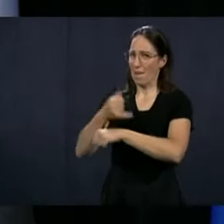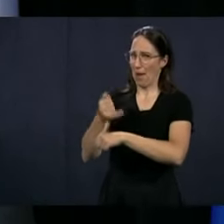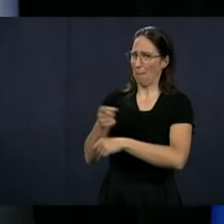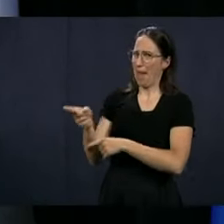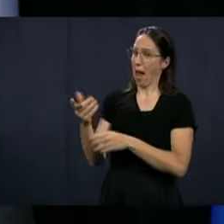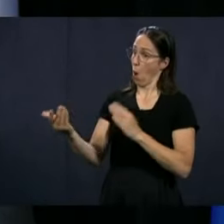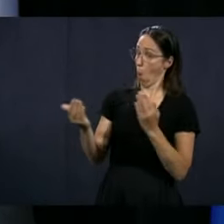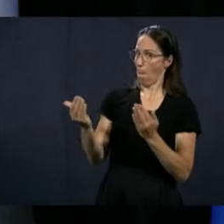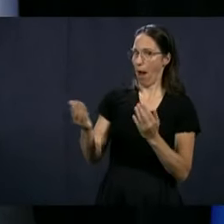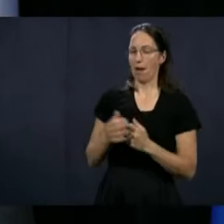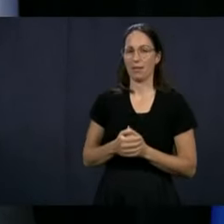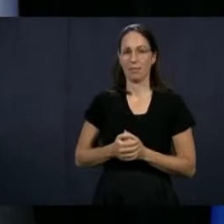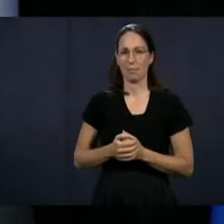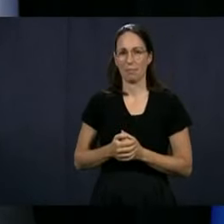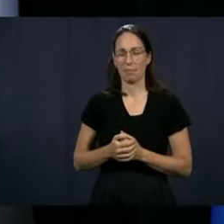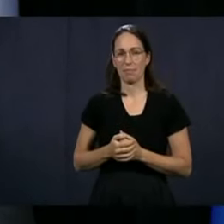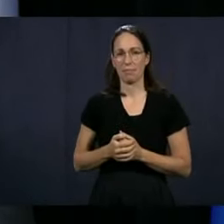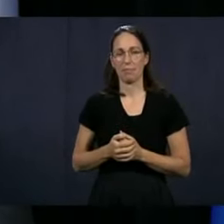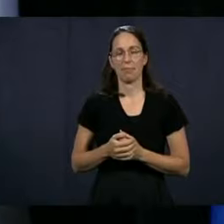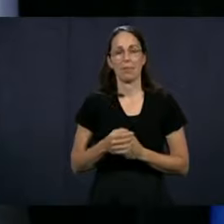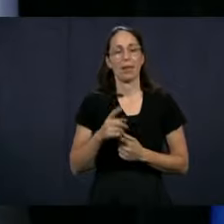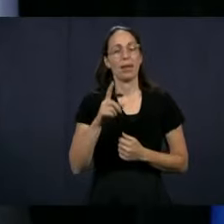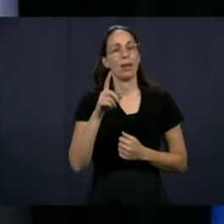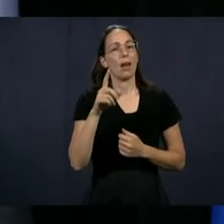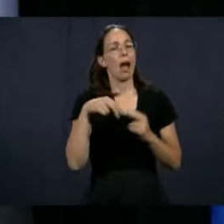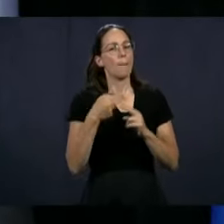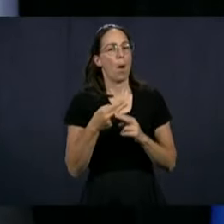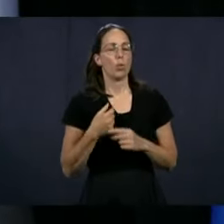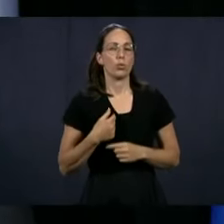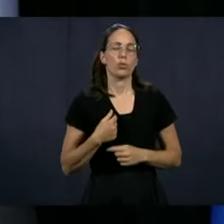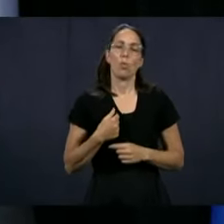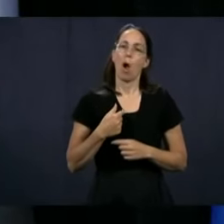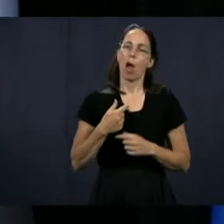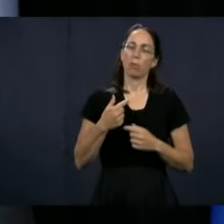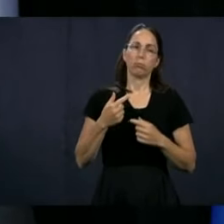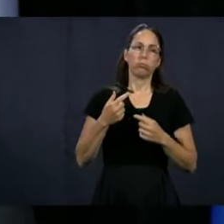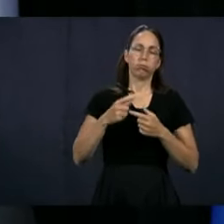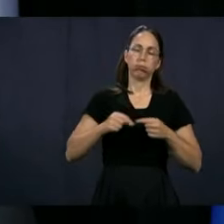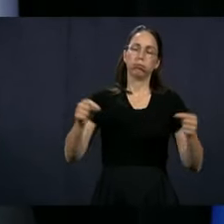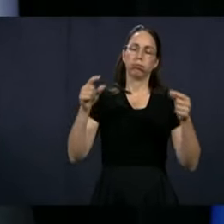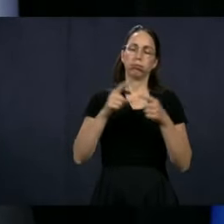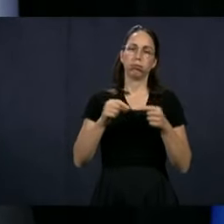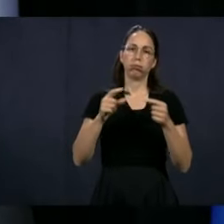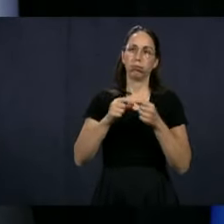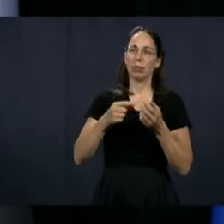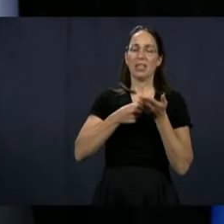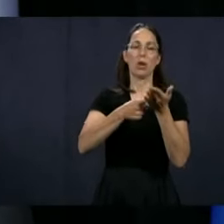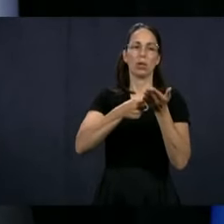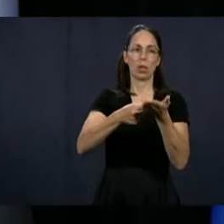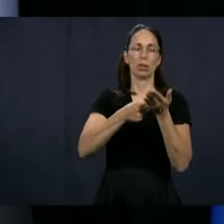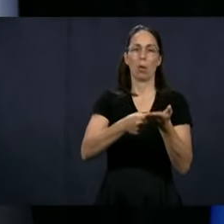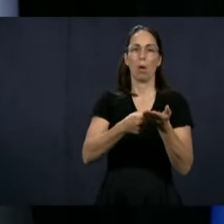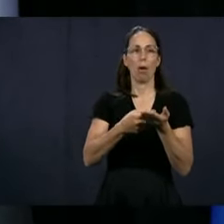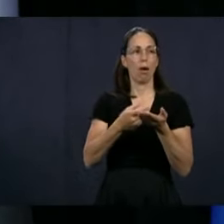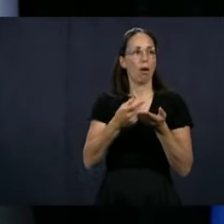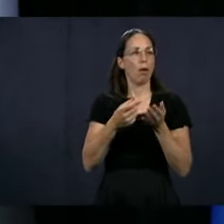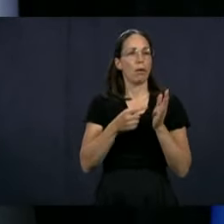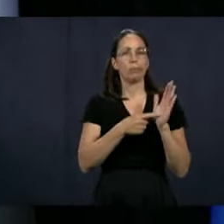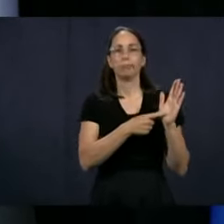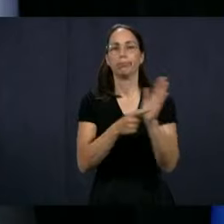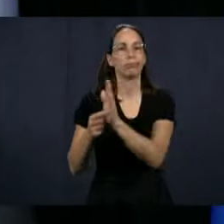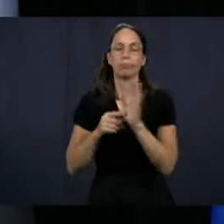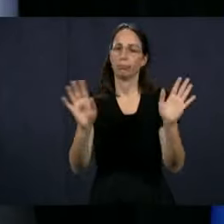basic wages? Well, you understand I'm not going to negotiate in public, but I understand that people